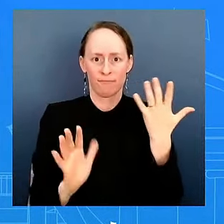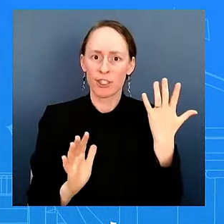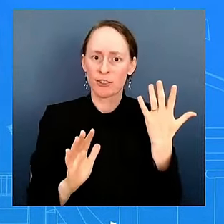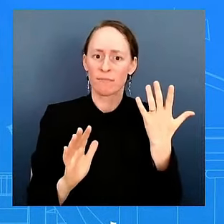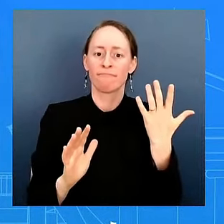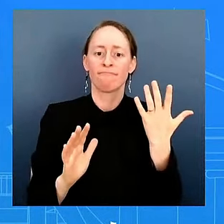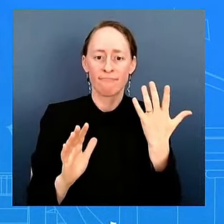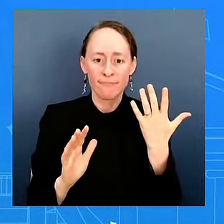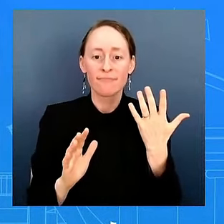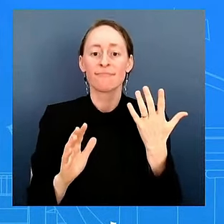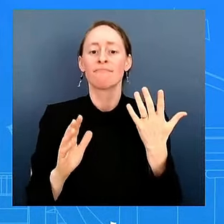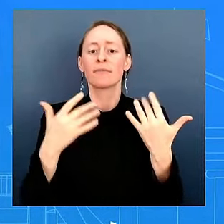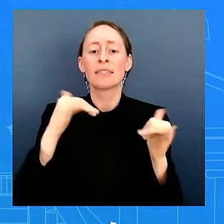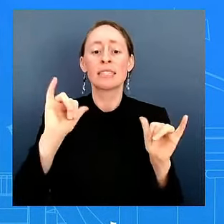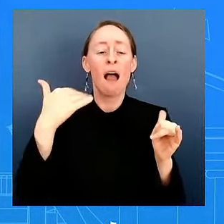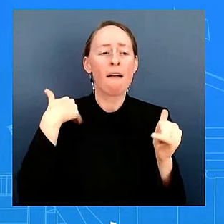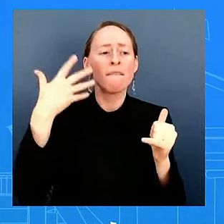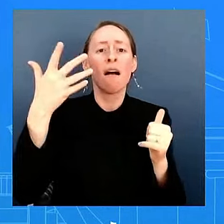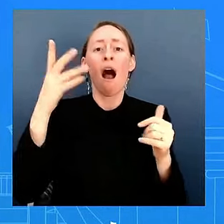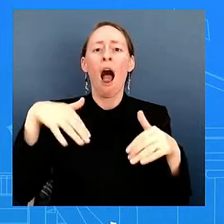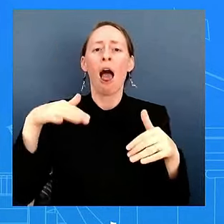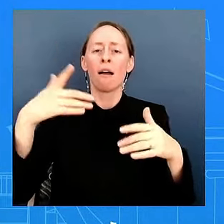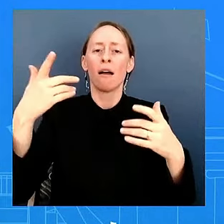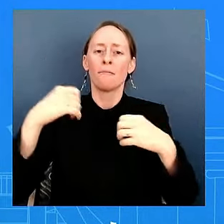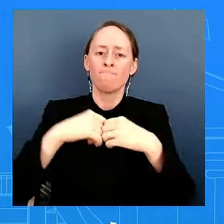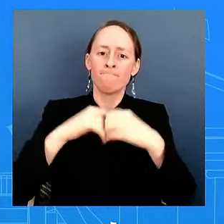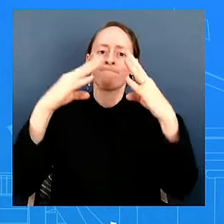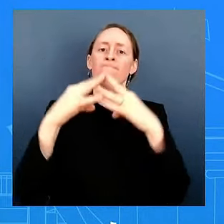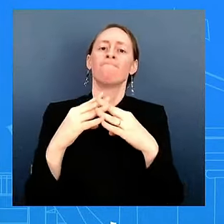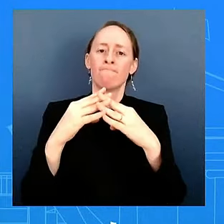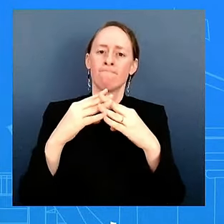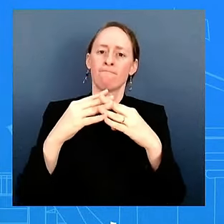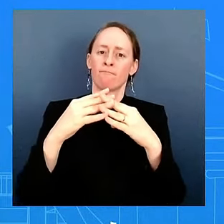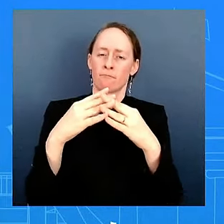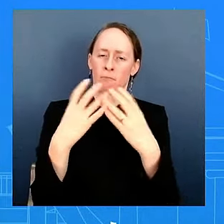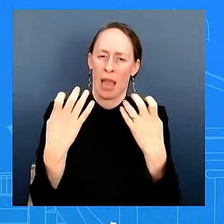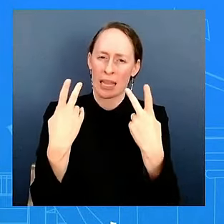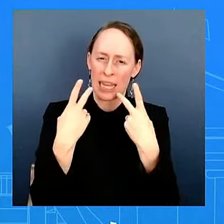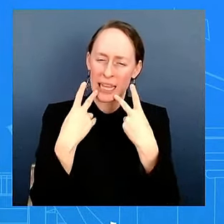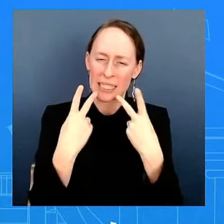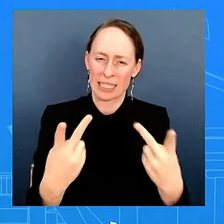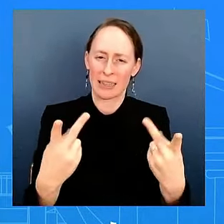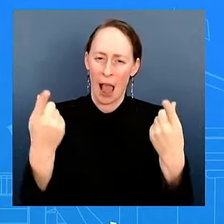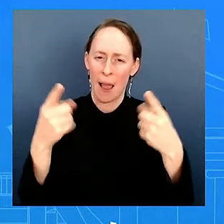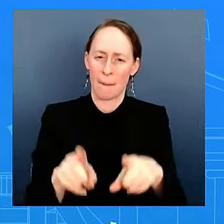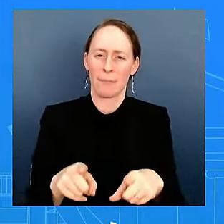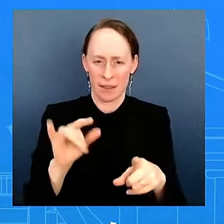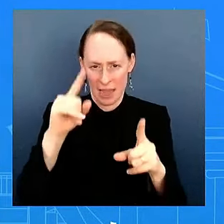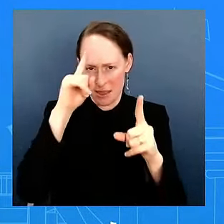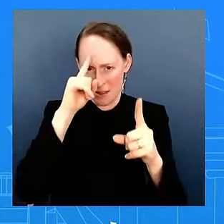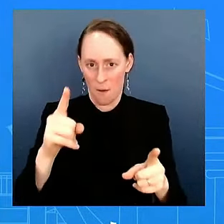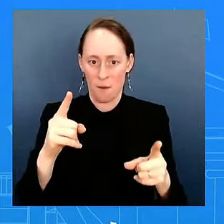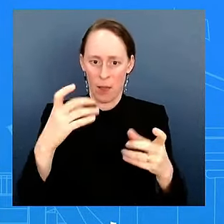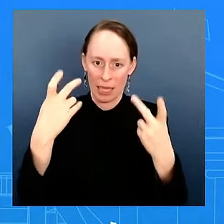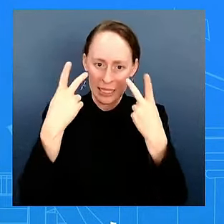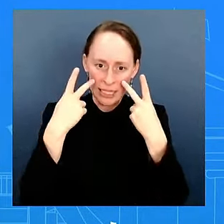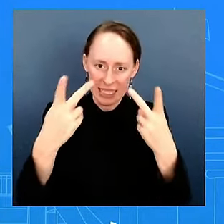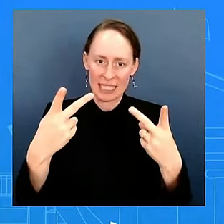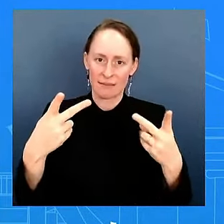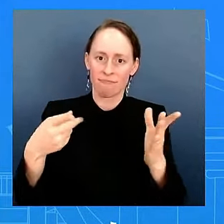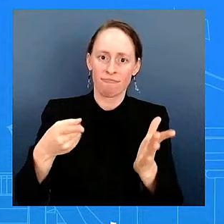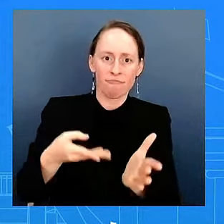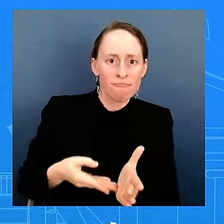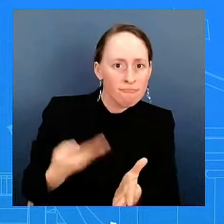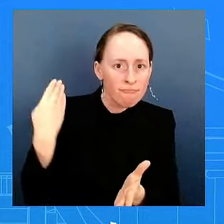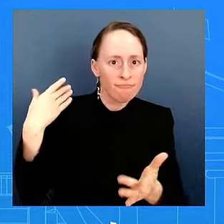when we think about the infrastructure law, we want to make sure that those projects get moving, the Chips and Signs Act, you know, bring manufacturing